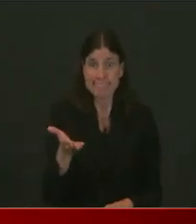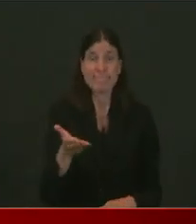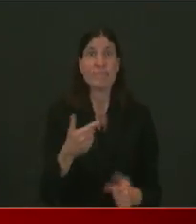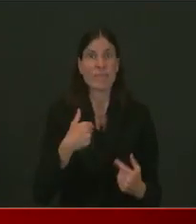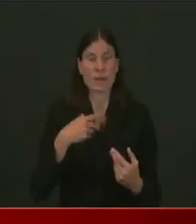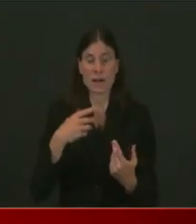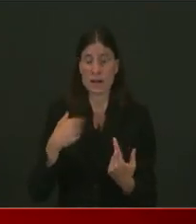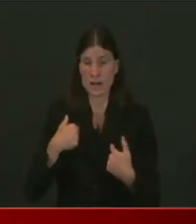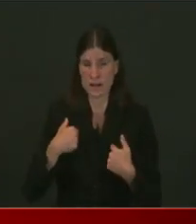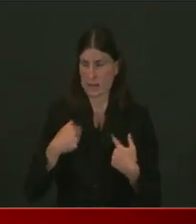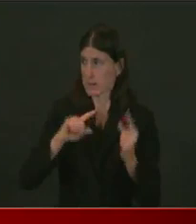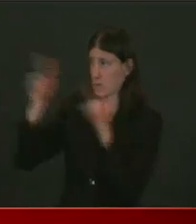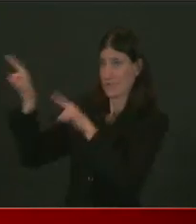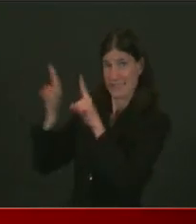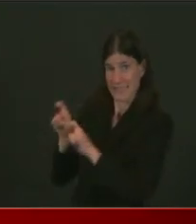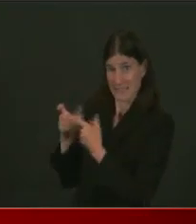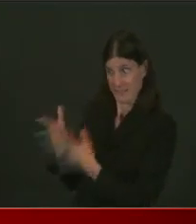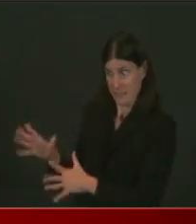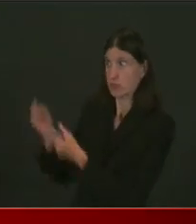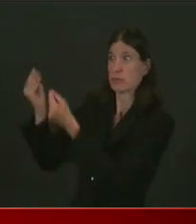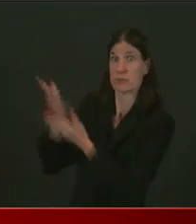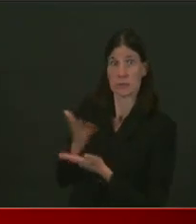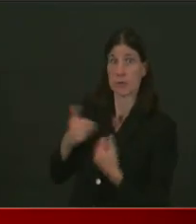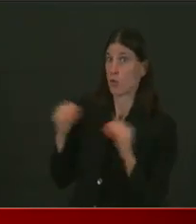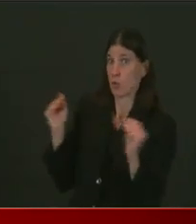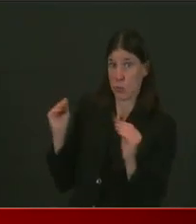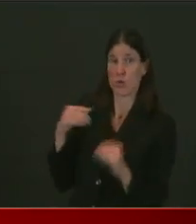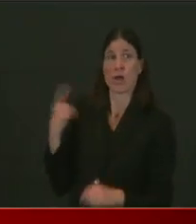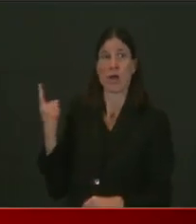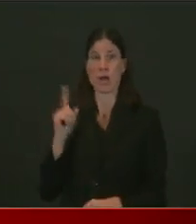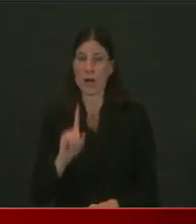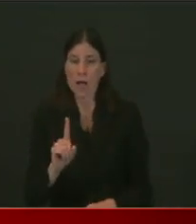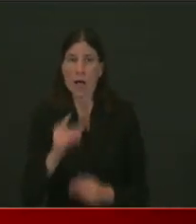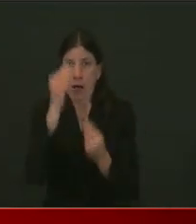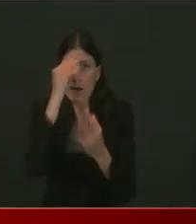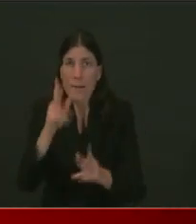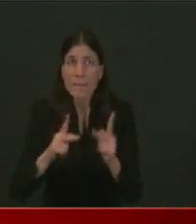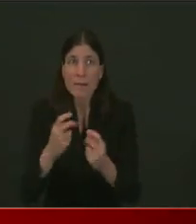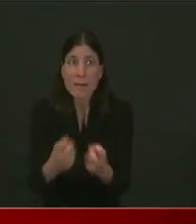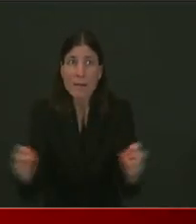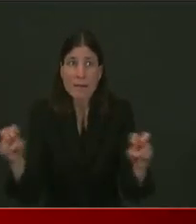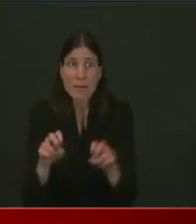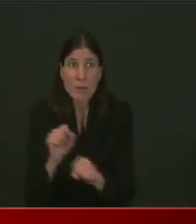every day. That's where we want to be. So I'm asking you for your help.